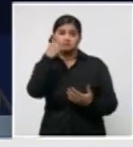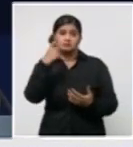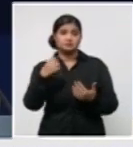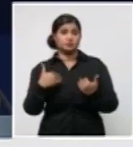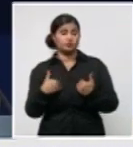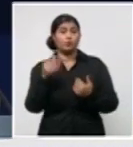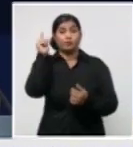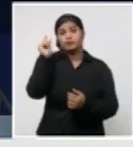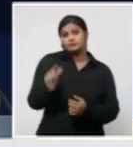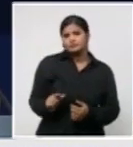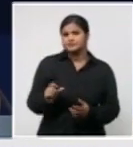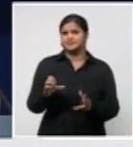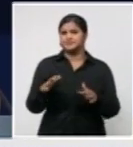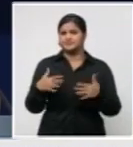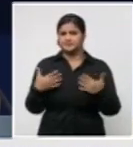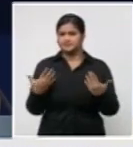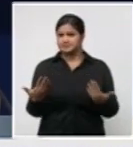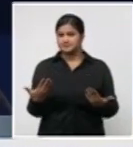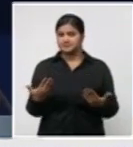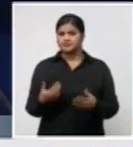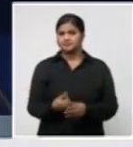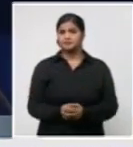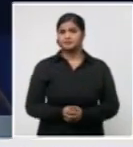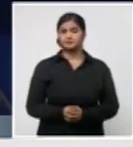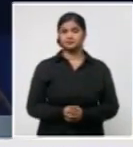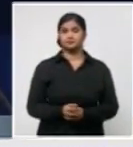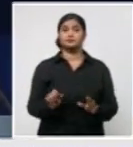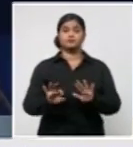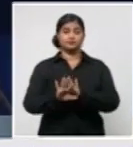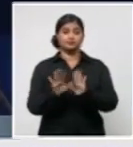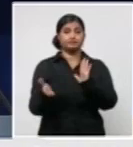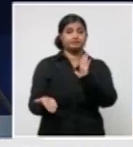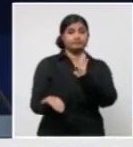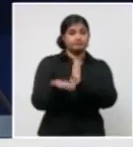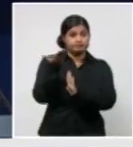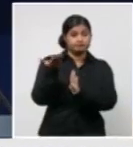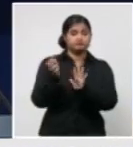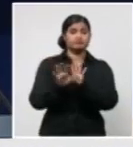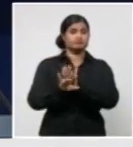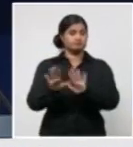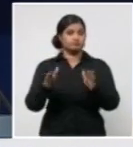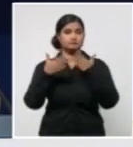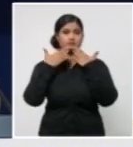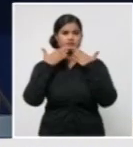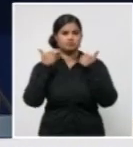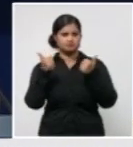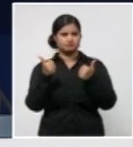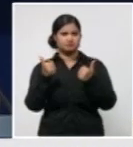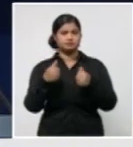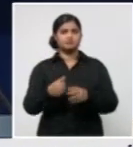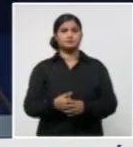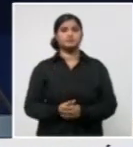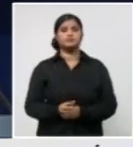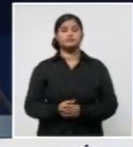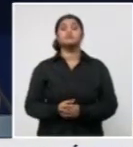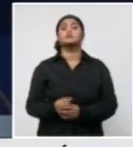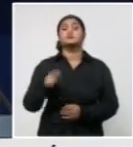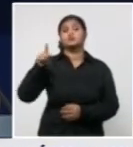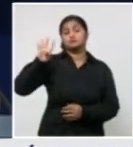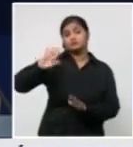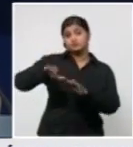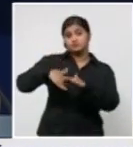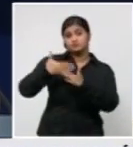repeat cases. Yesterday, samples were processed from all of the country's provinces. 100 from Artemisa,